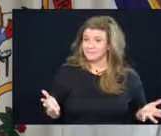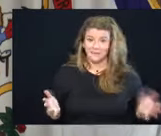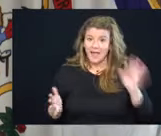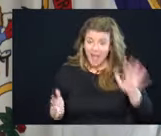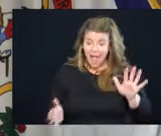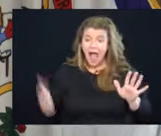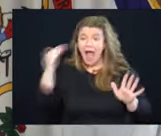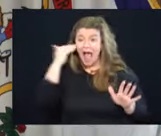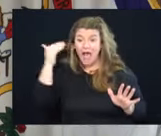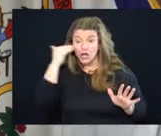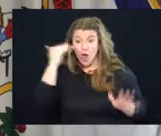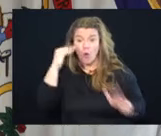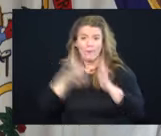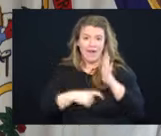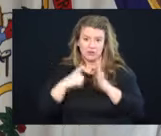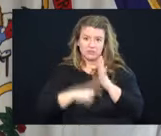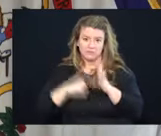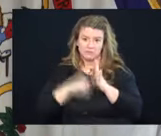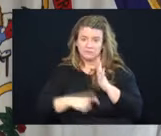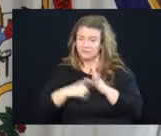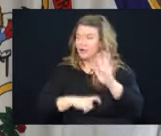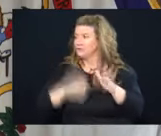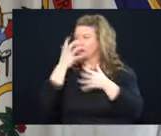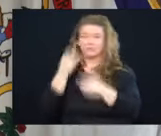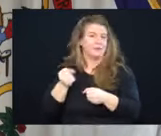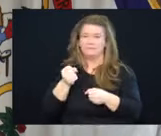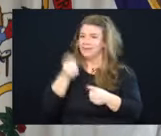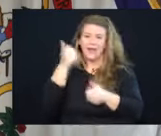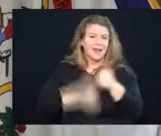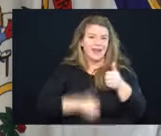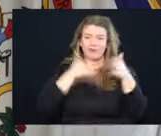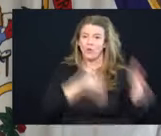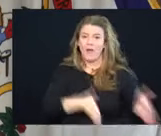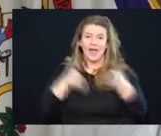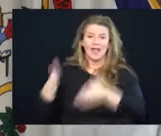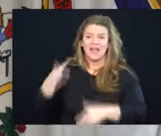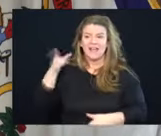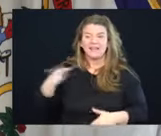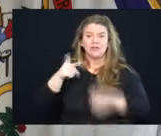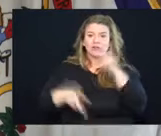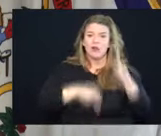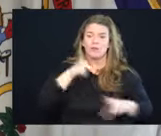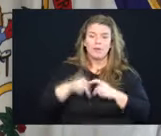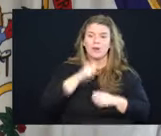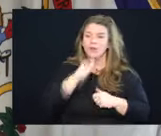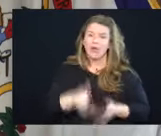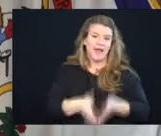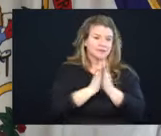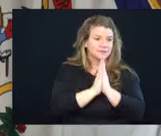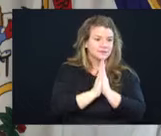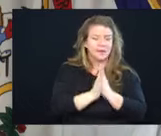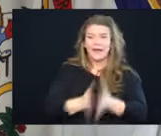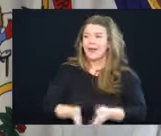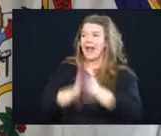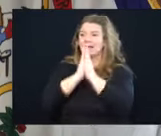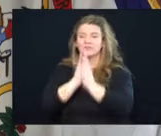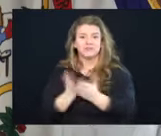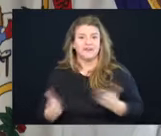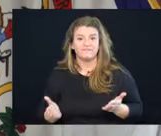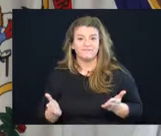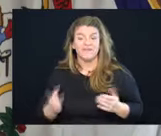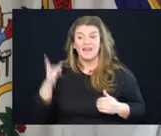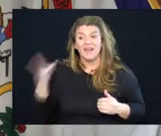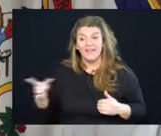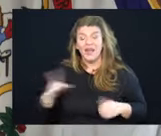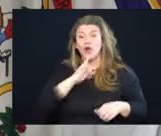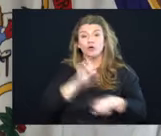I know the miners, trust me, in every way. And these are people that don't just ask and ask for stuff. They are